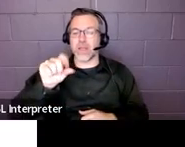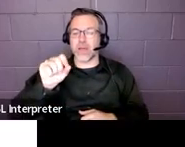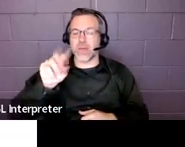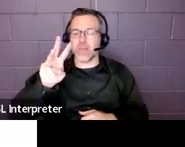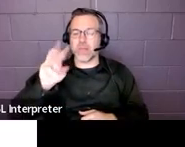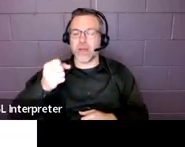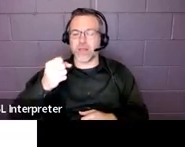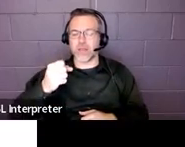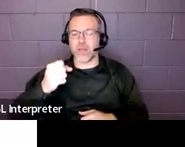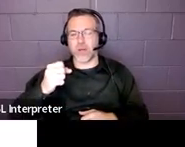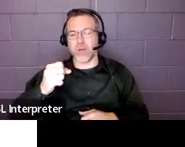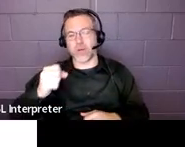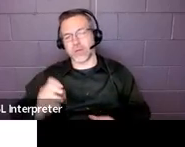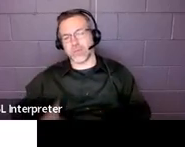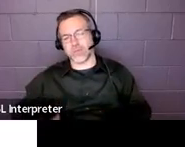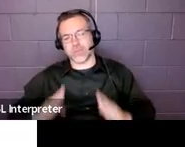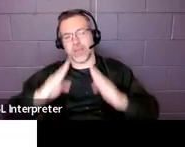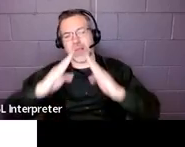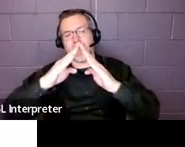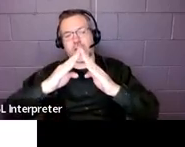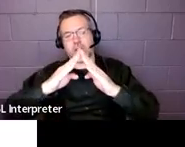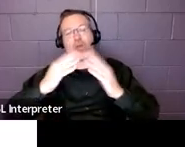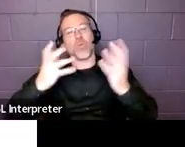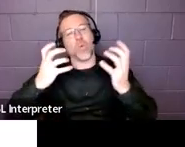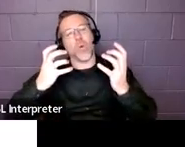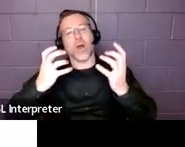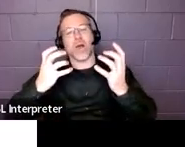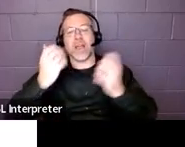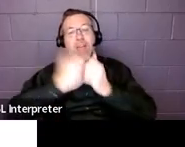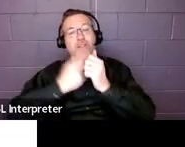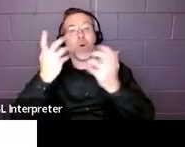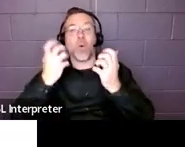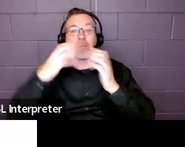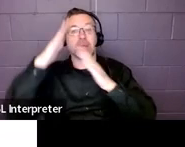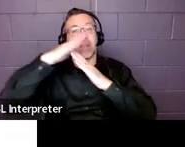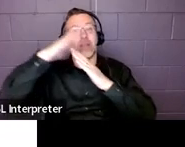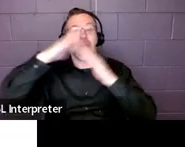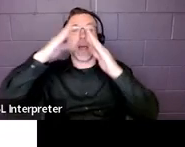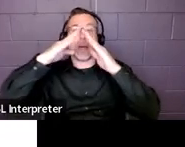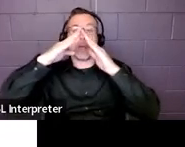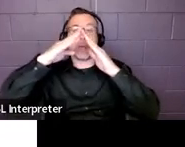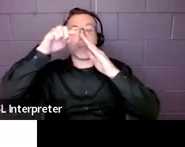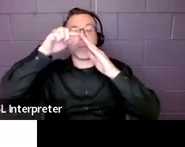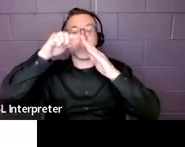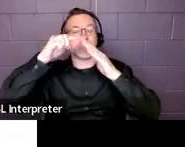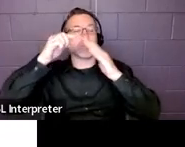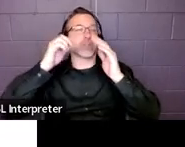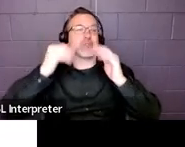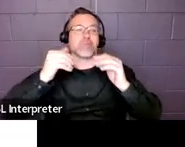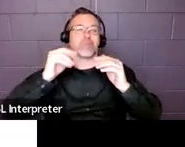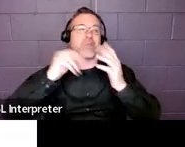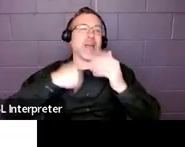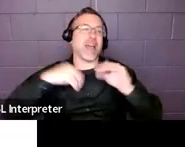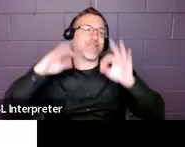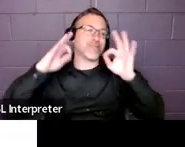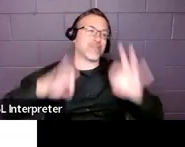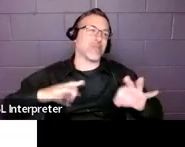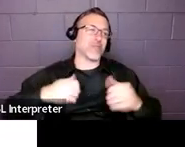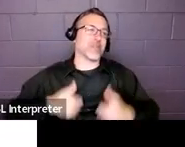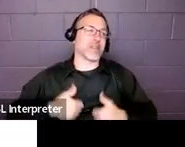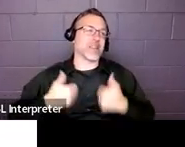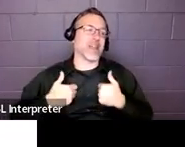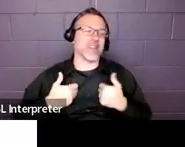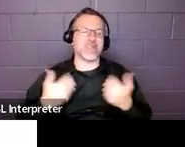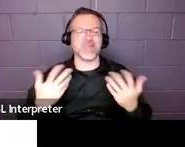like we always want to be at the top and help our kids get there so they're living their best lives, right? So we just want to keep in mind,